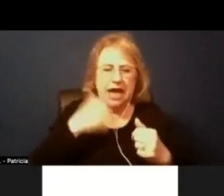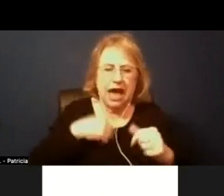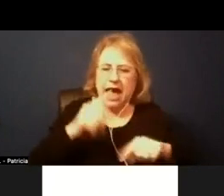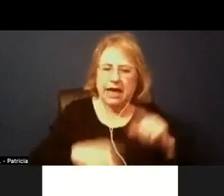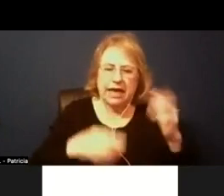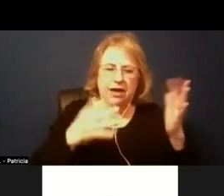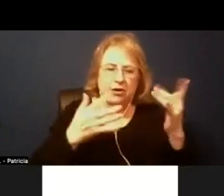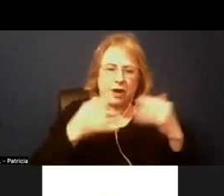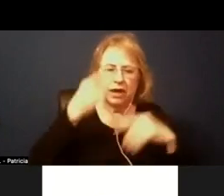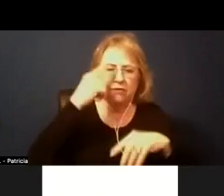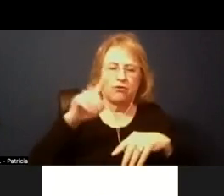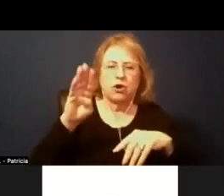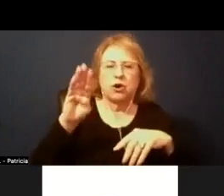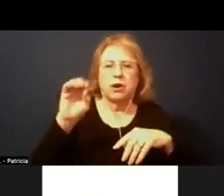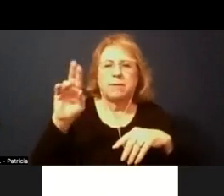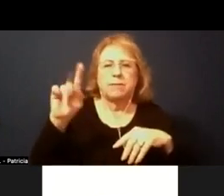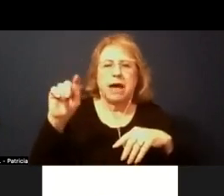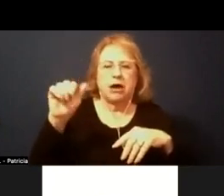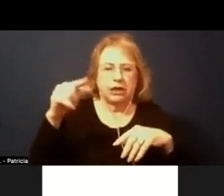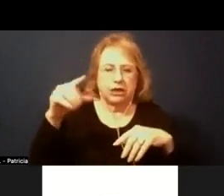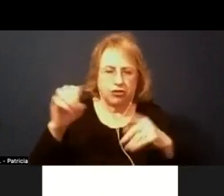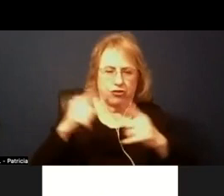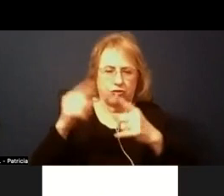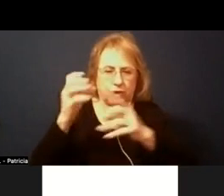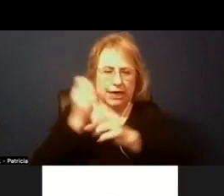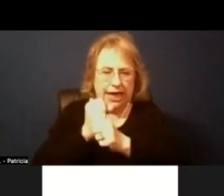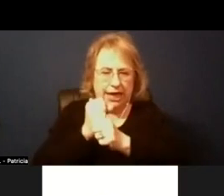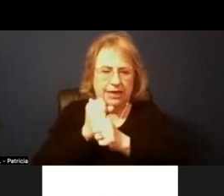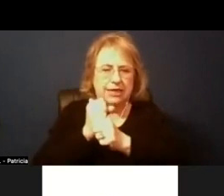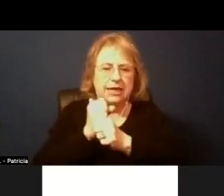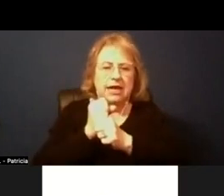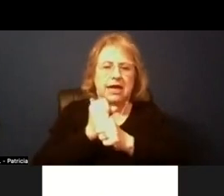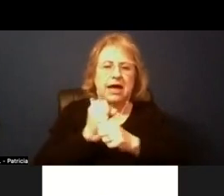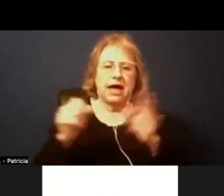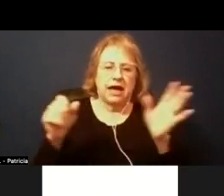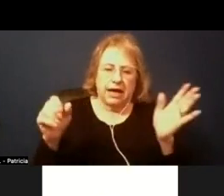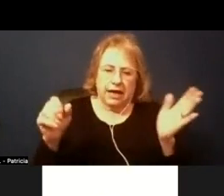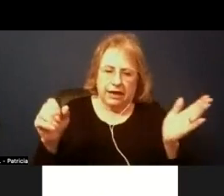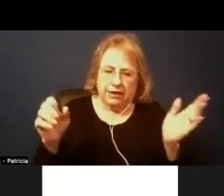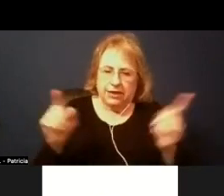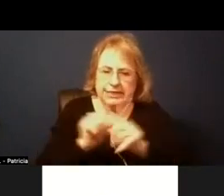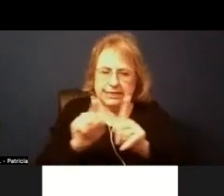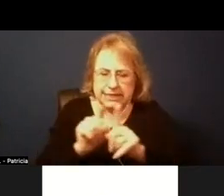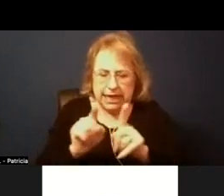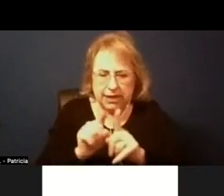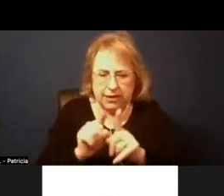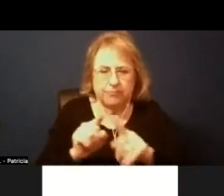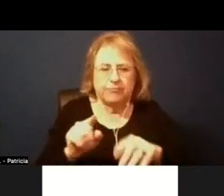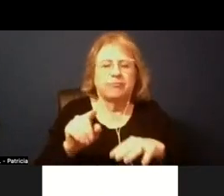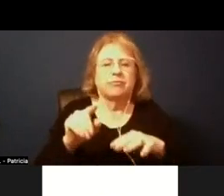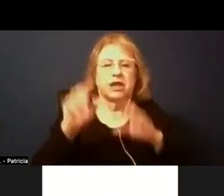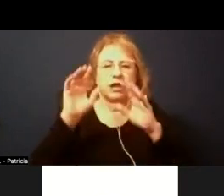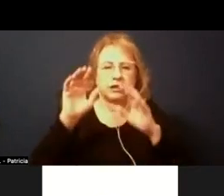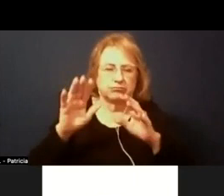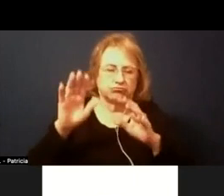that is uh similarly as nice as as borel and bayside and um and um avid and hoping that the avid